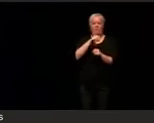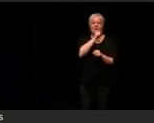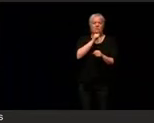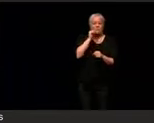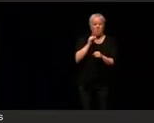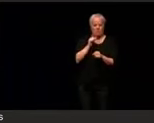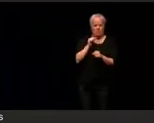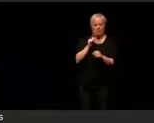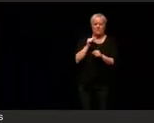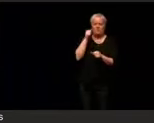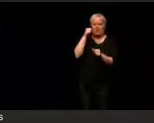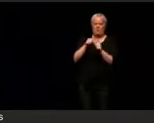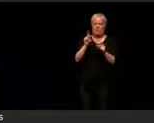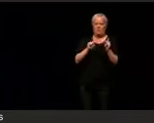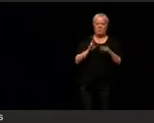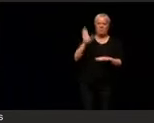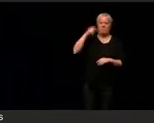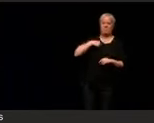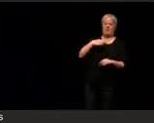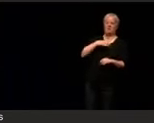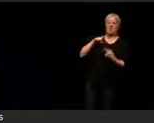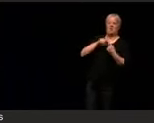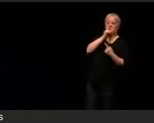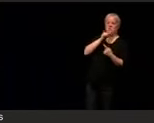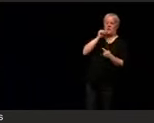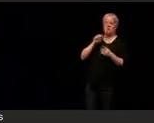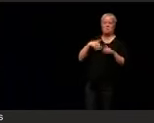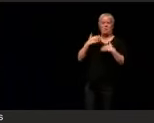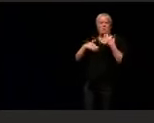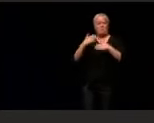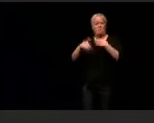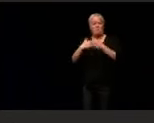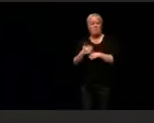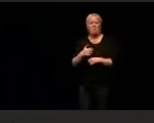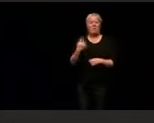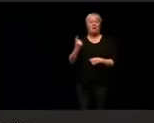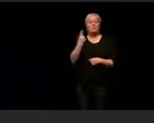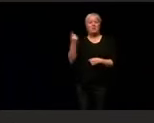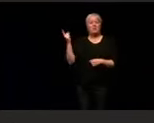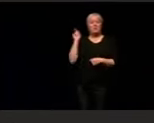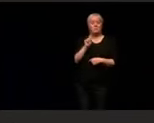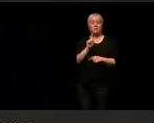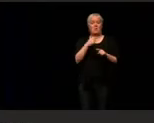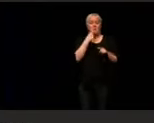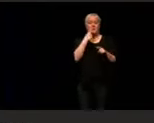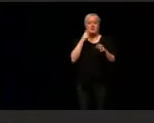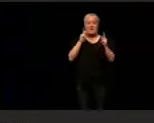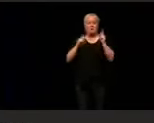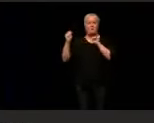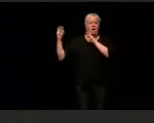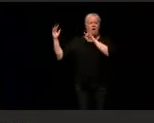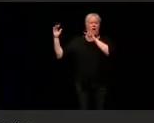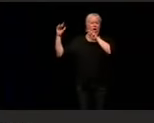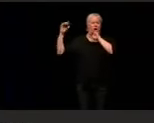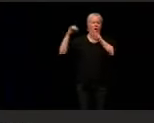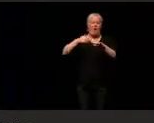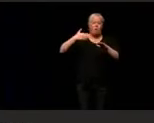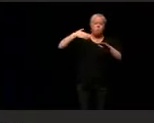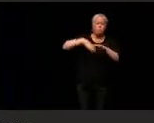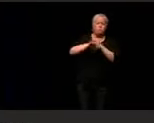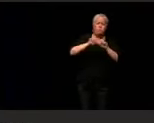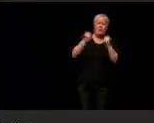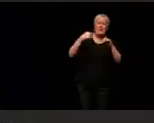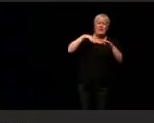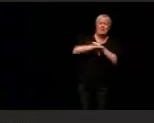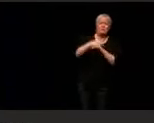and he said that the mob has breached the Capitol. They're on the second floor. They're on a few steps